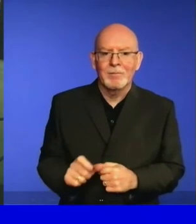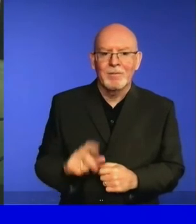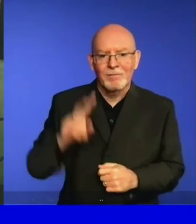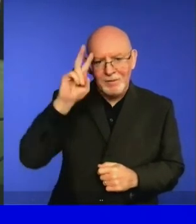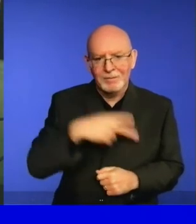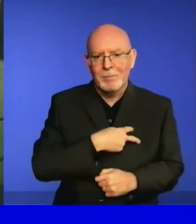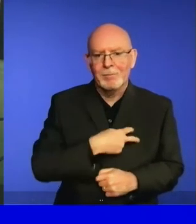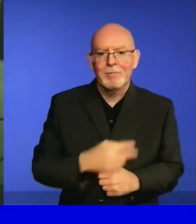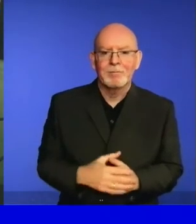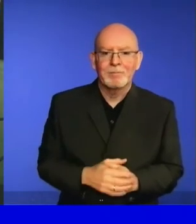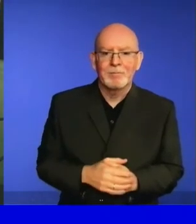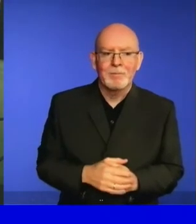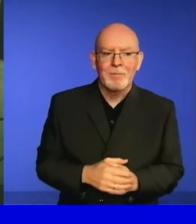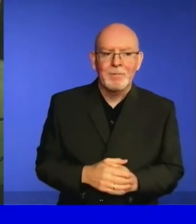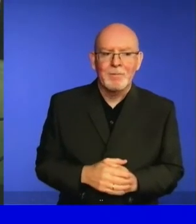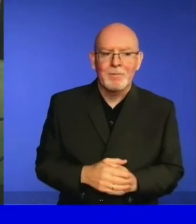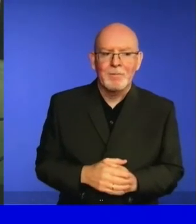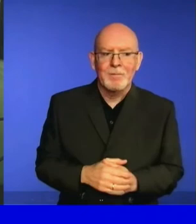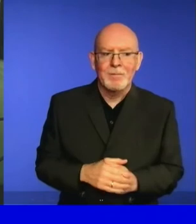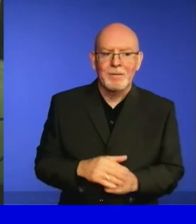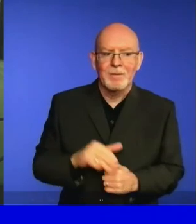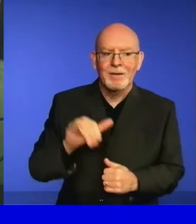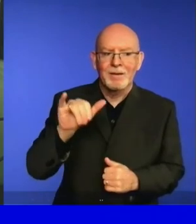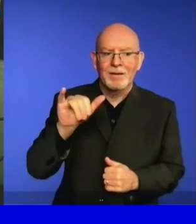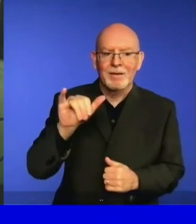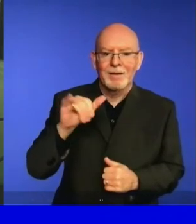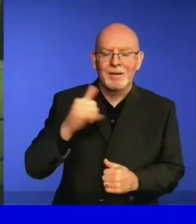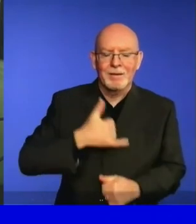Zambia, Zimbabwe.